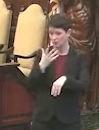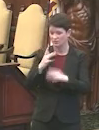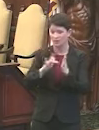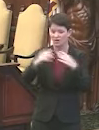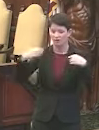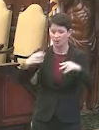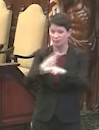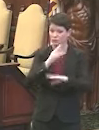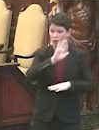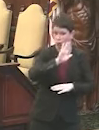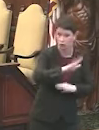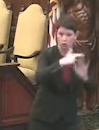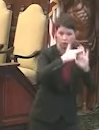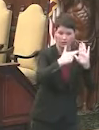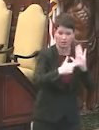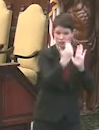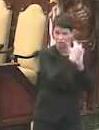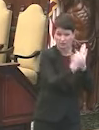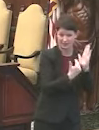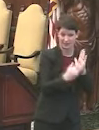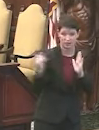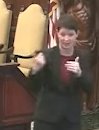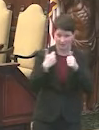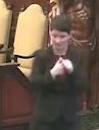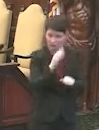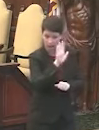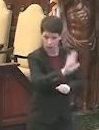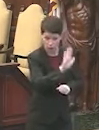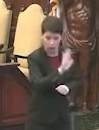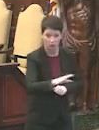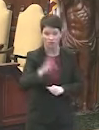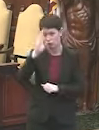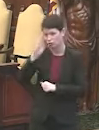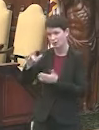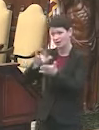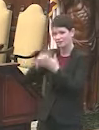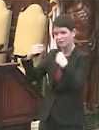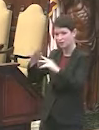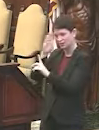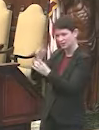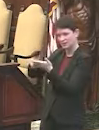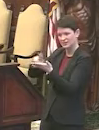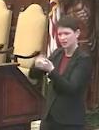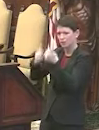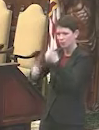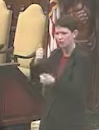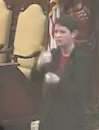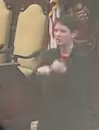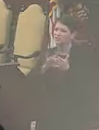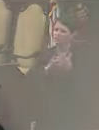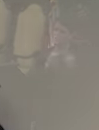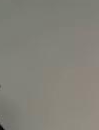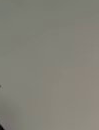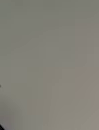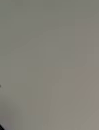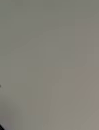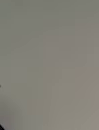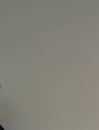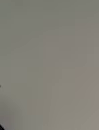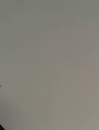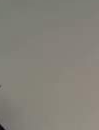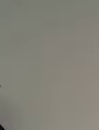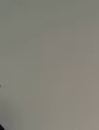using your registration list. Are they still, or can you sign up directly with? Yeah. Each pharmacy is somewhat different. Uh,